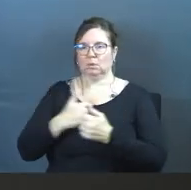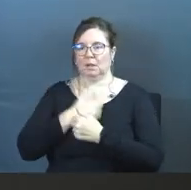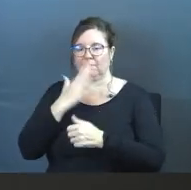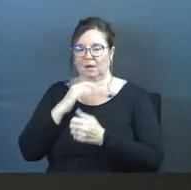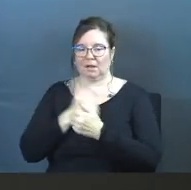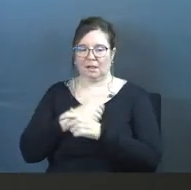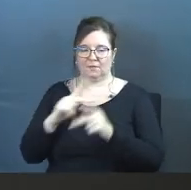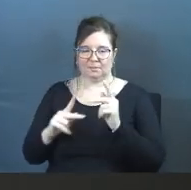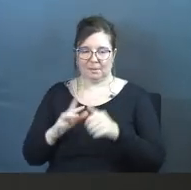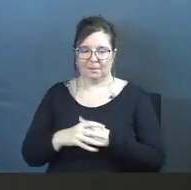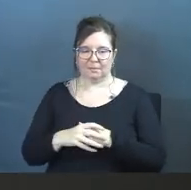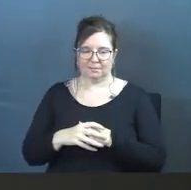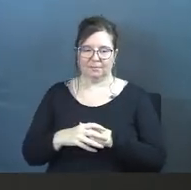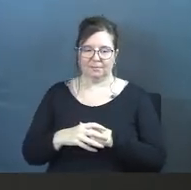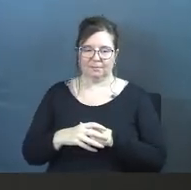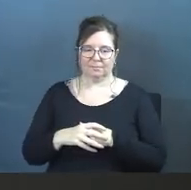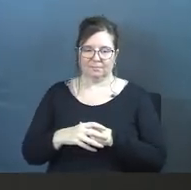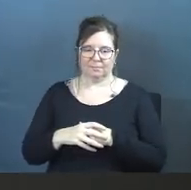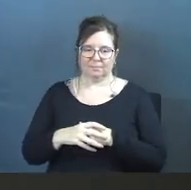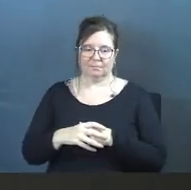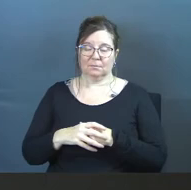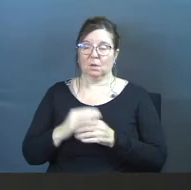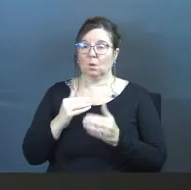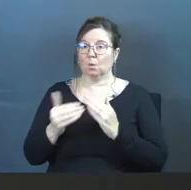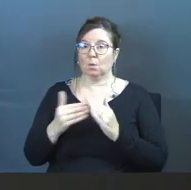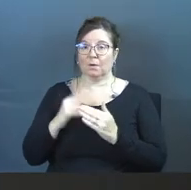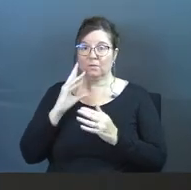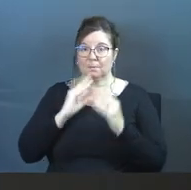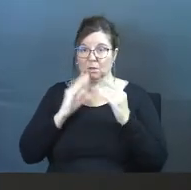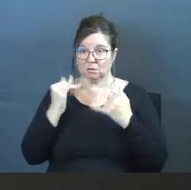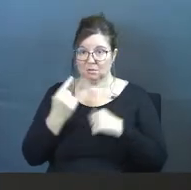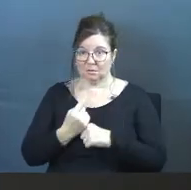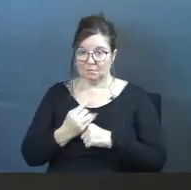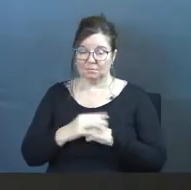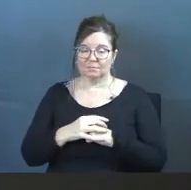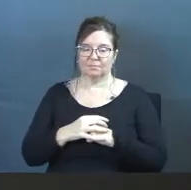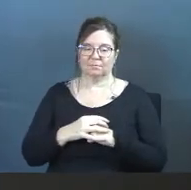God and to love His people. So wherever you're at today,